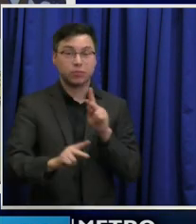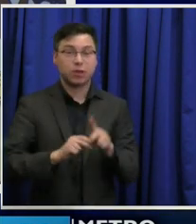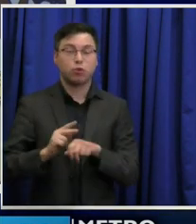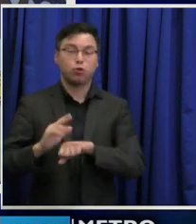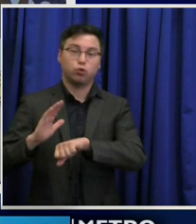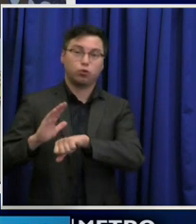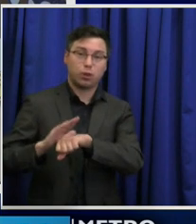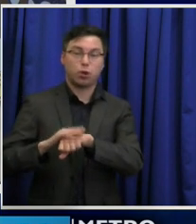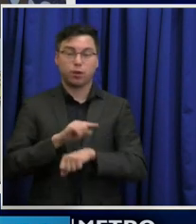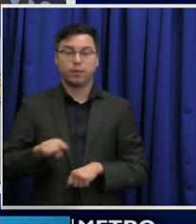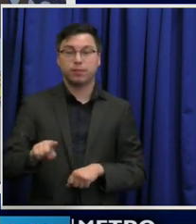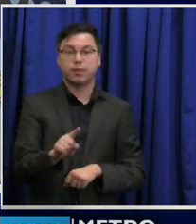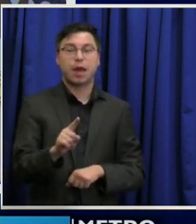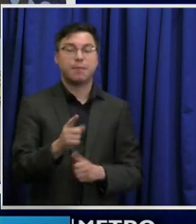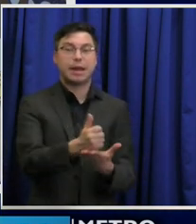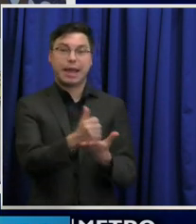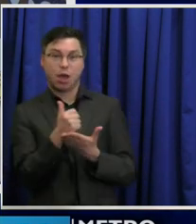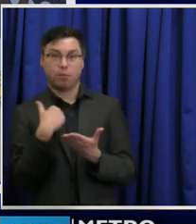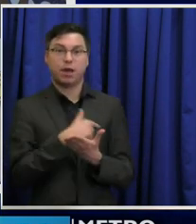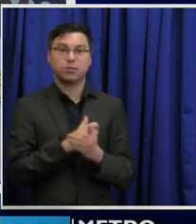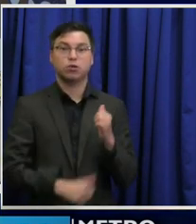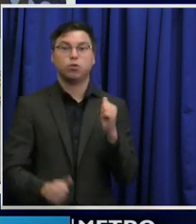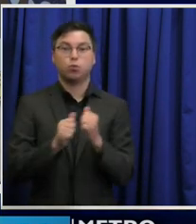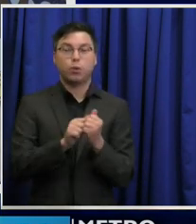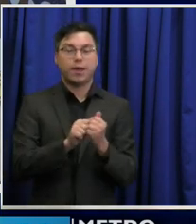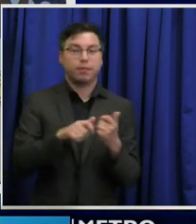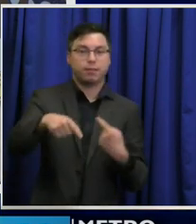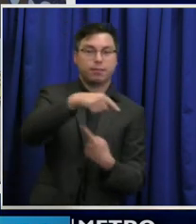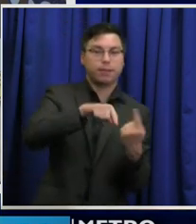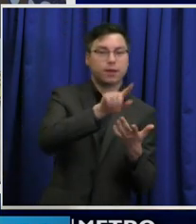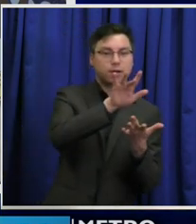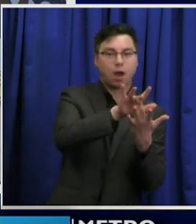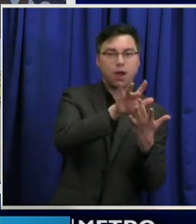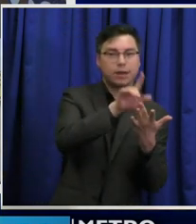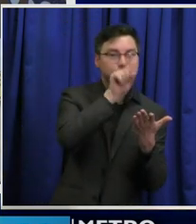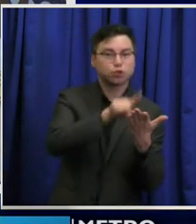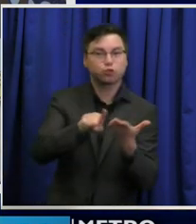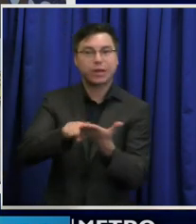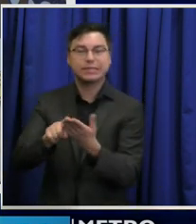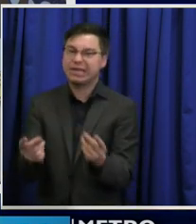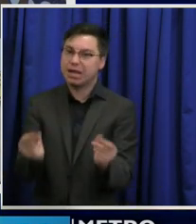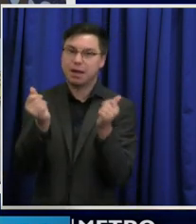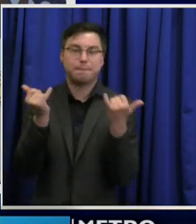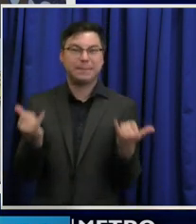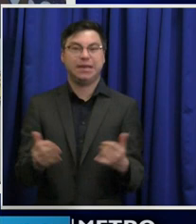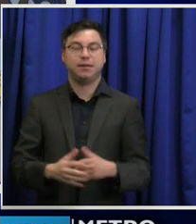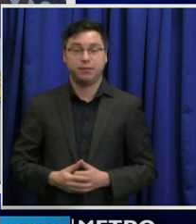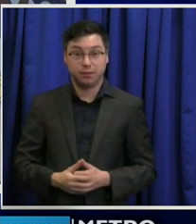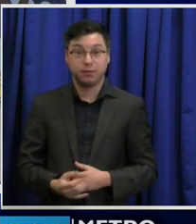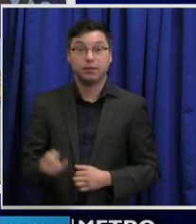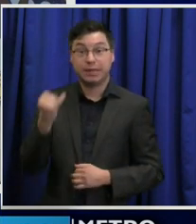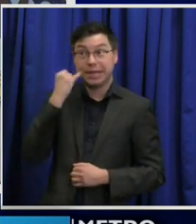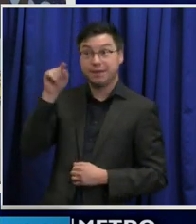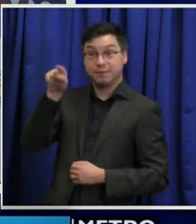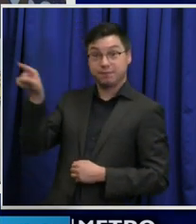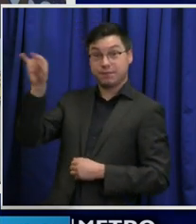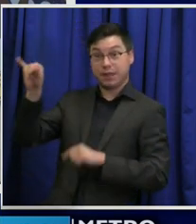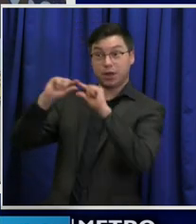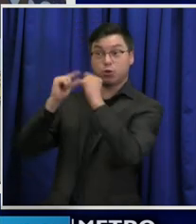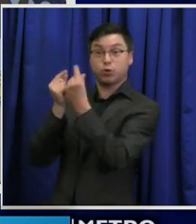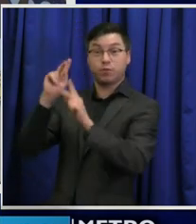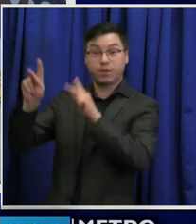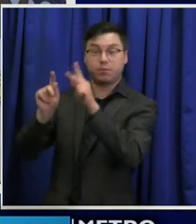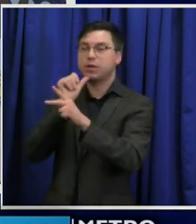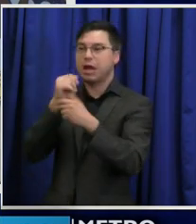with our contact tracing immediately. In addition, if our contact tracers don't have enough